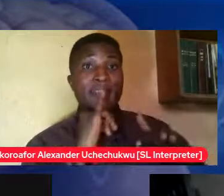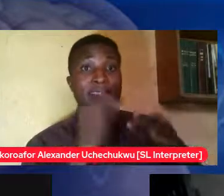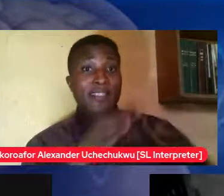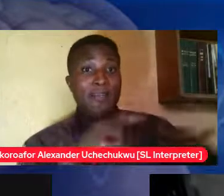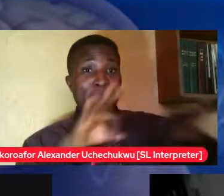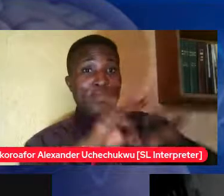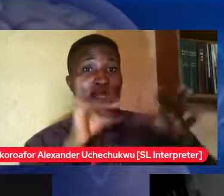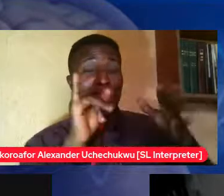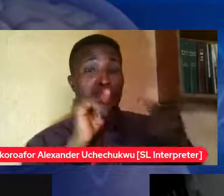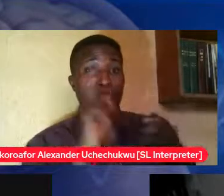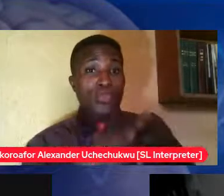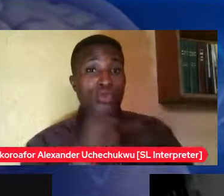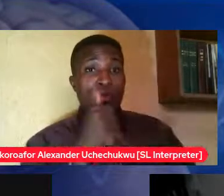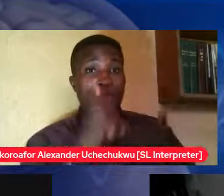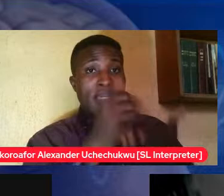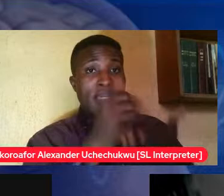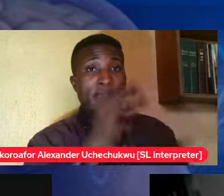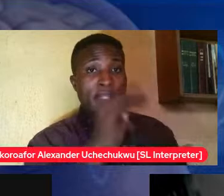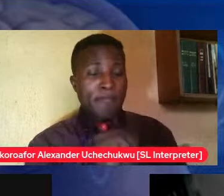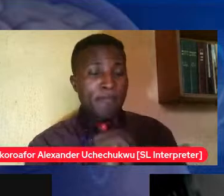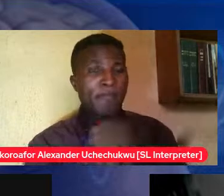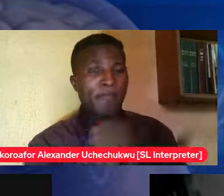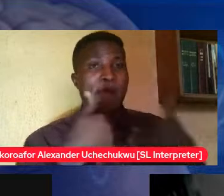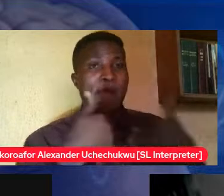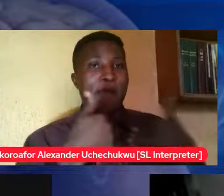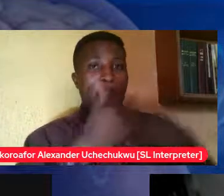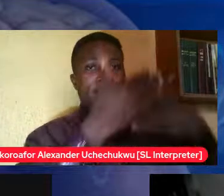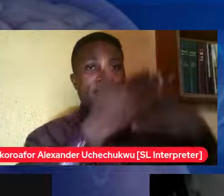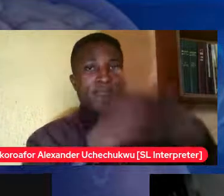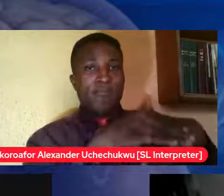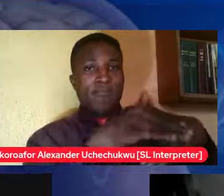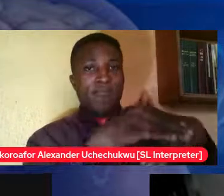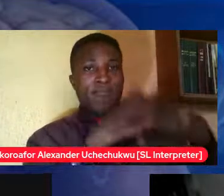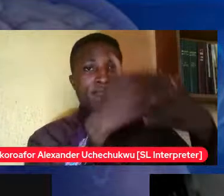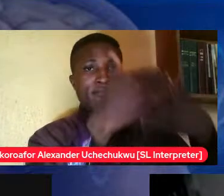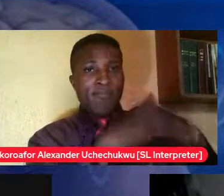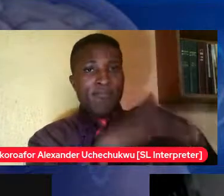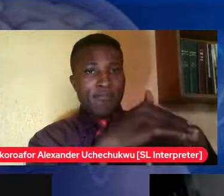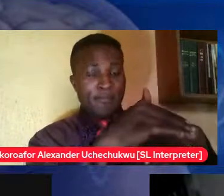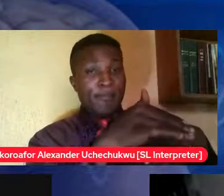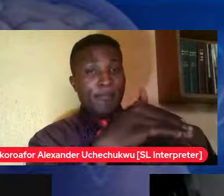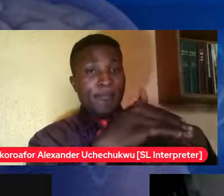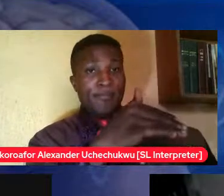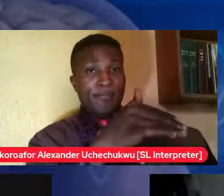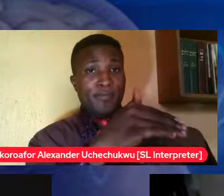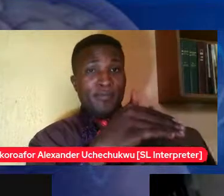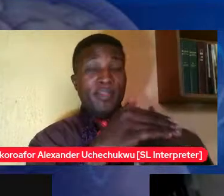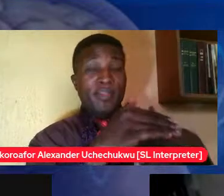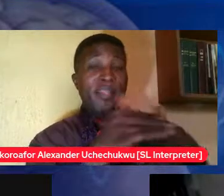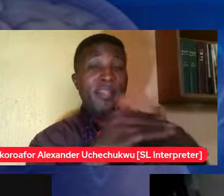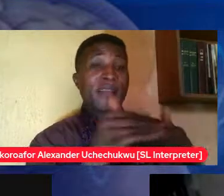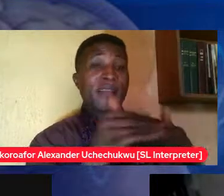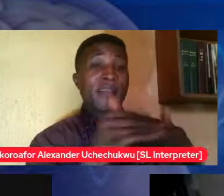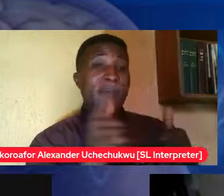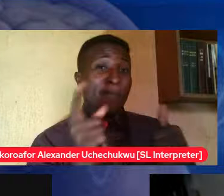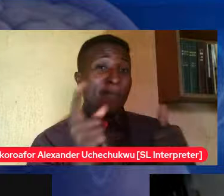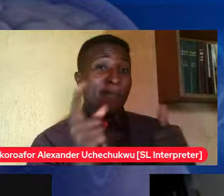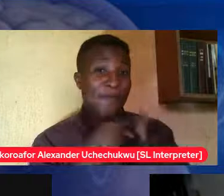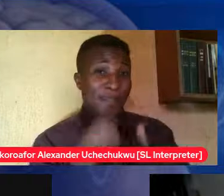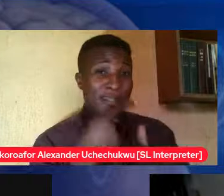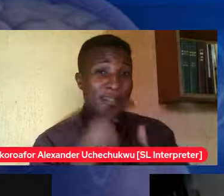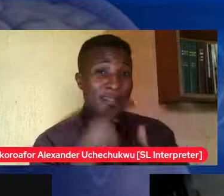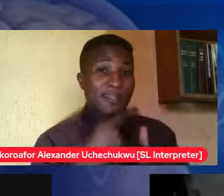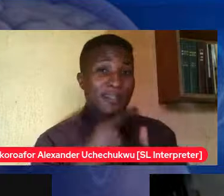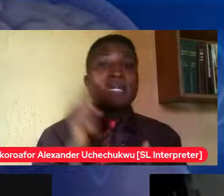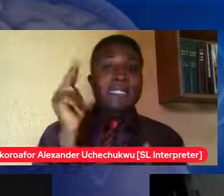help them prepare squids for them so at the very beginning they're actually reading what they're going to be saying to the partner